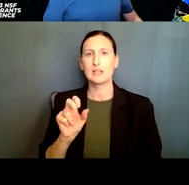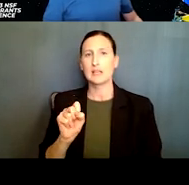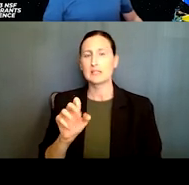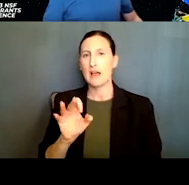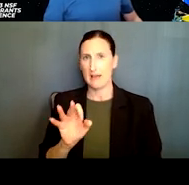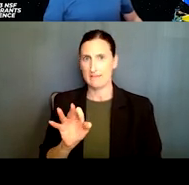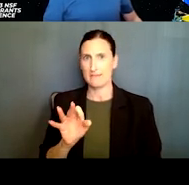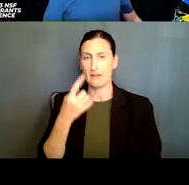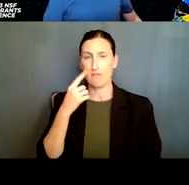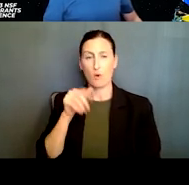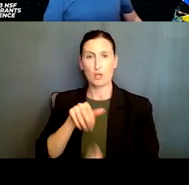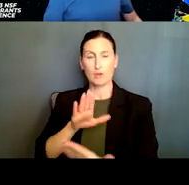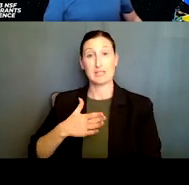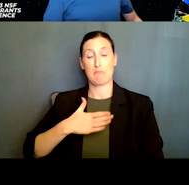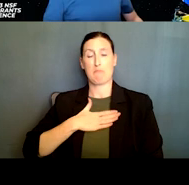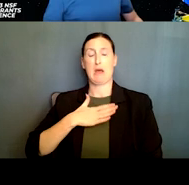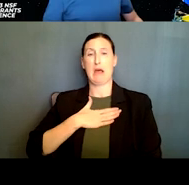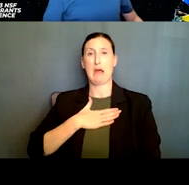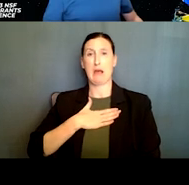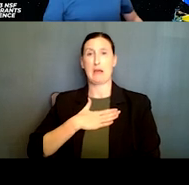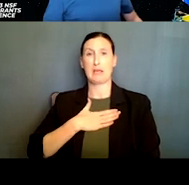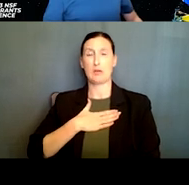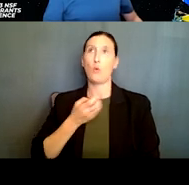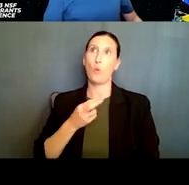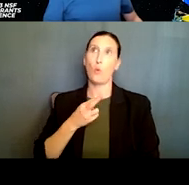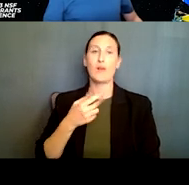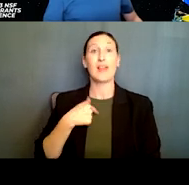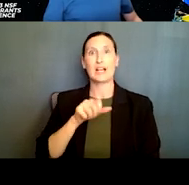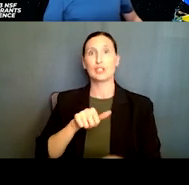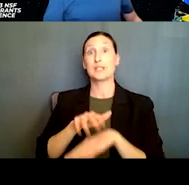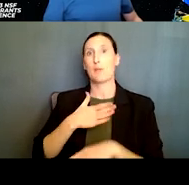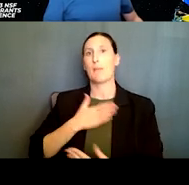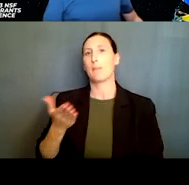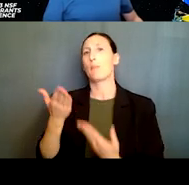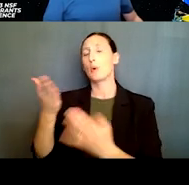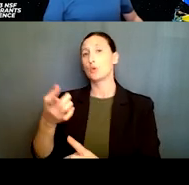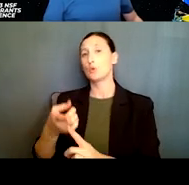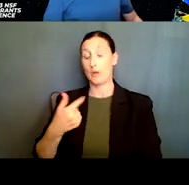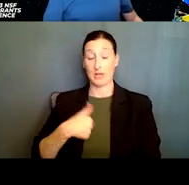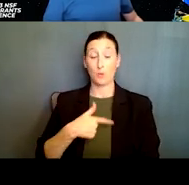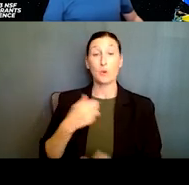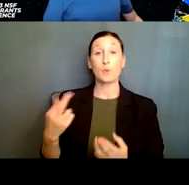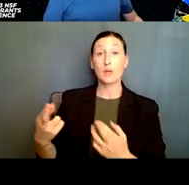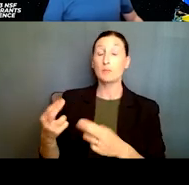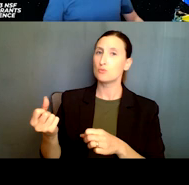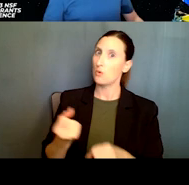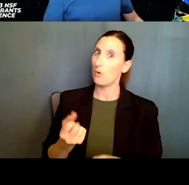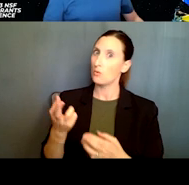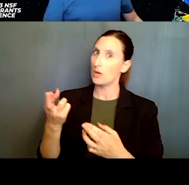address my, to direct my proposal to? And we recommend strongly that you